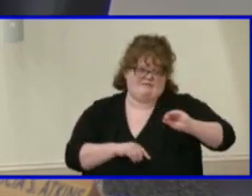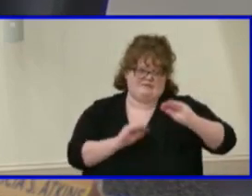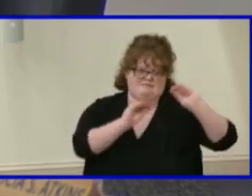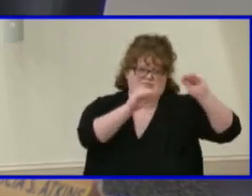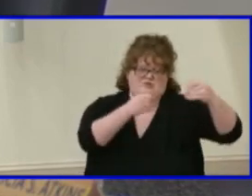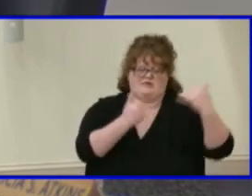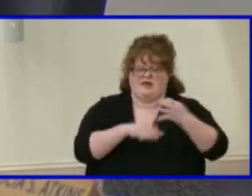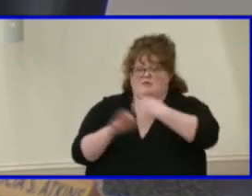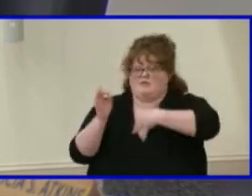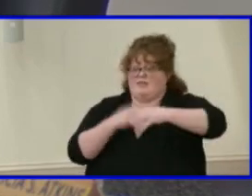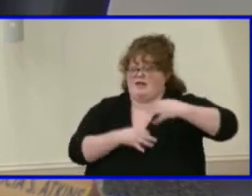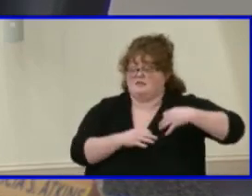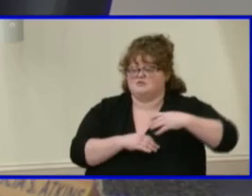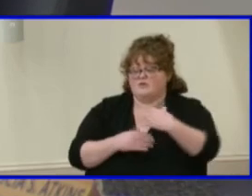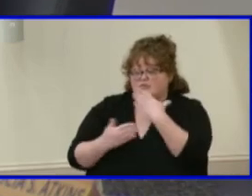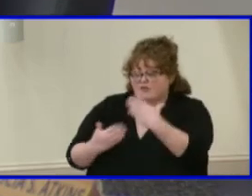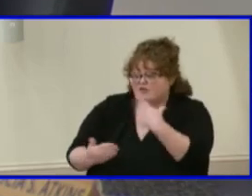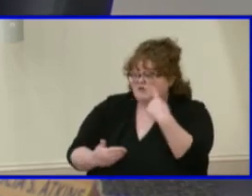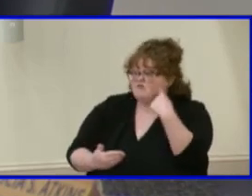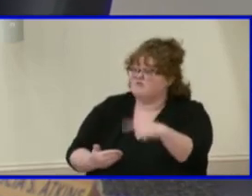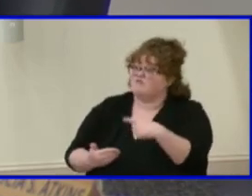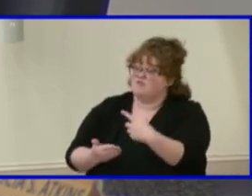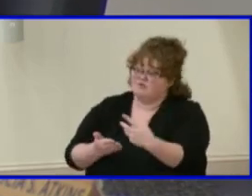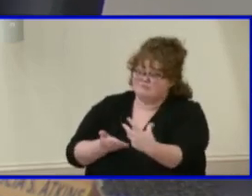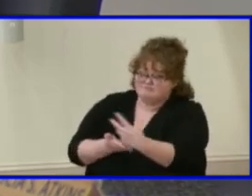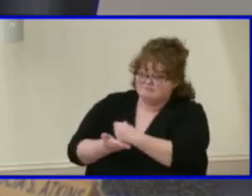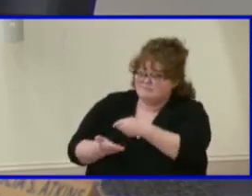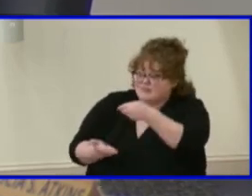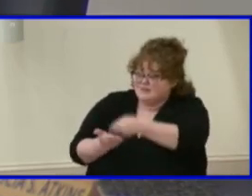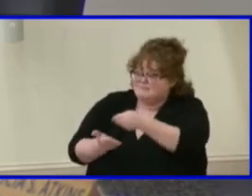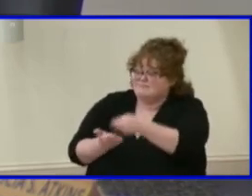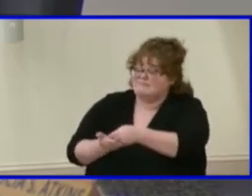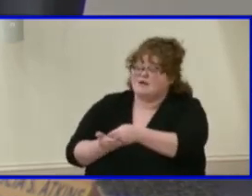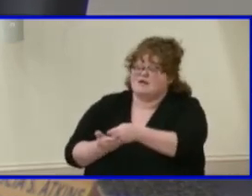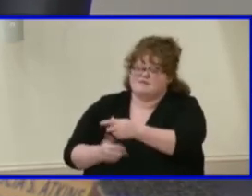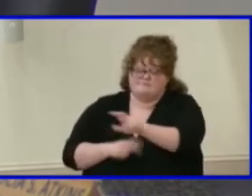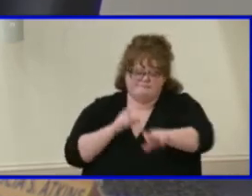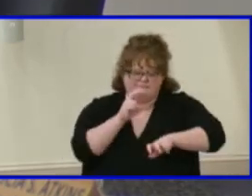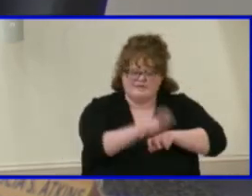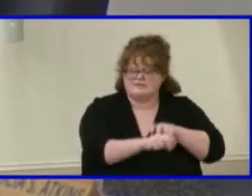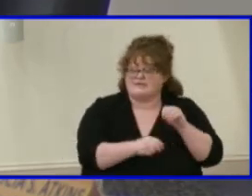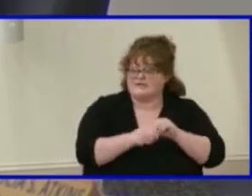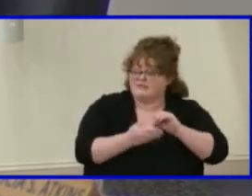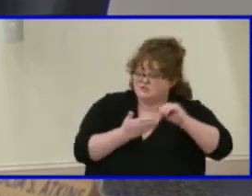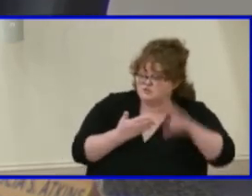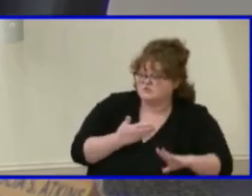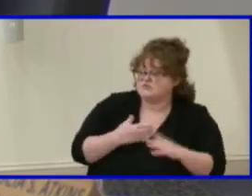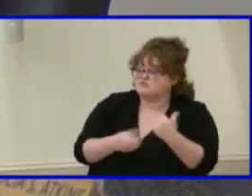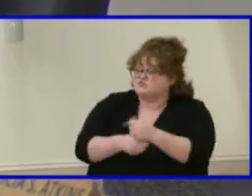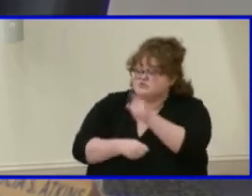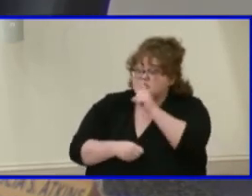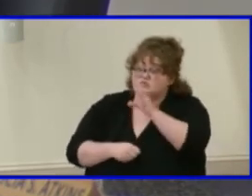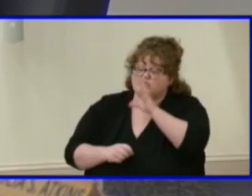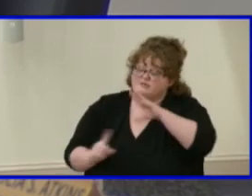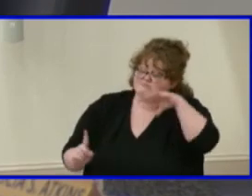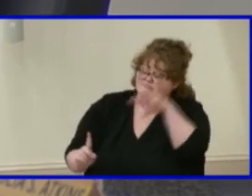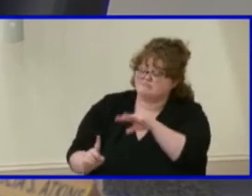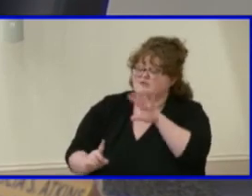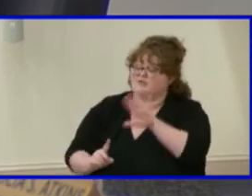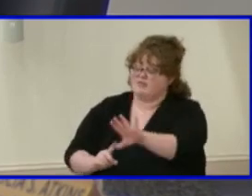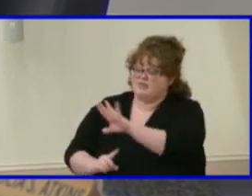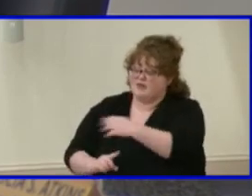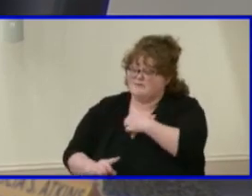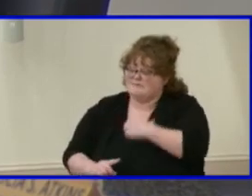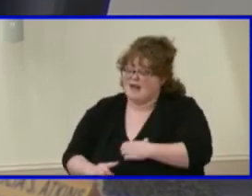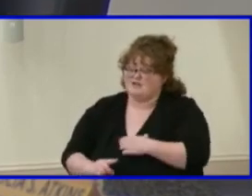'Bannon enough for helping us secure those funds and invest in our students and all of their passions and talents. And I look forward to a time